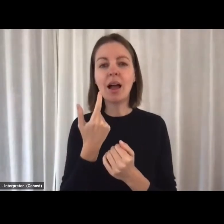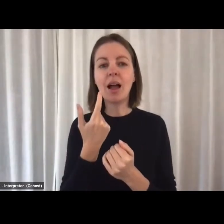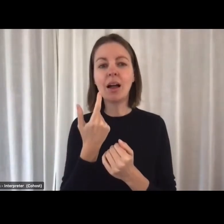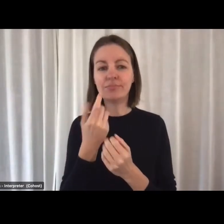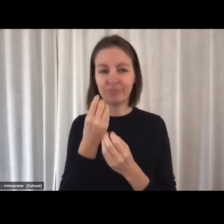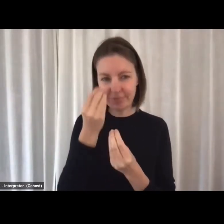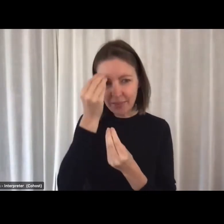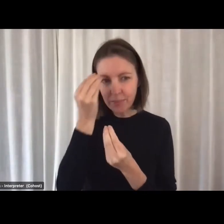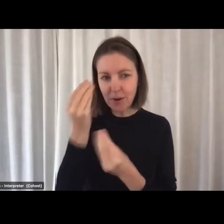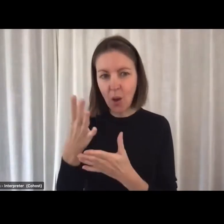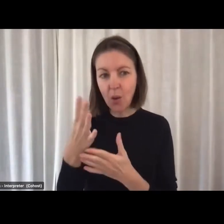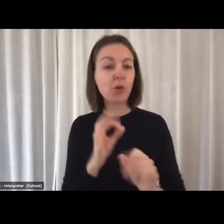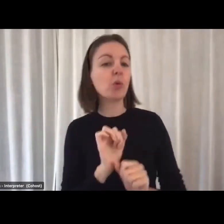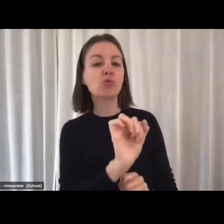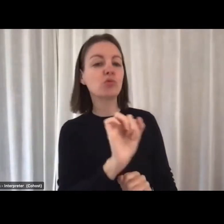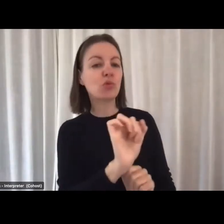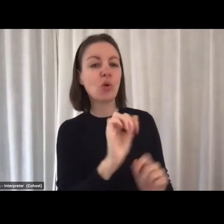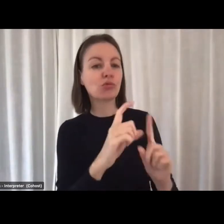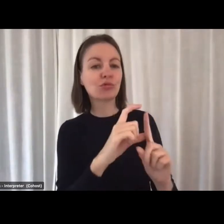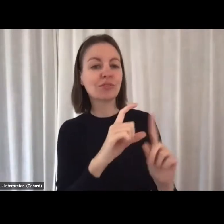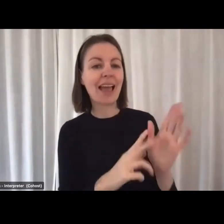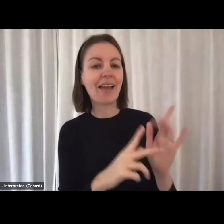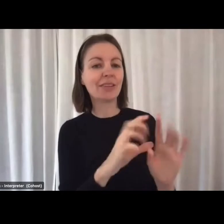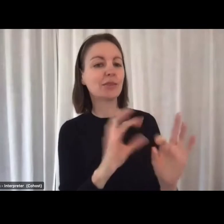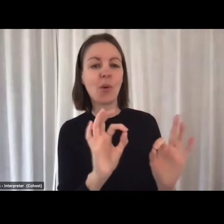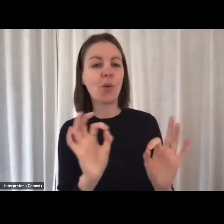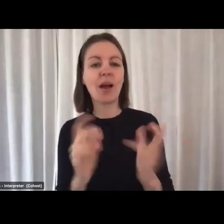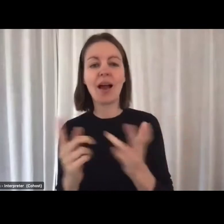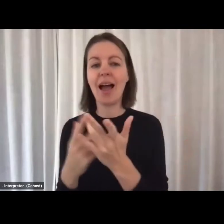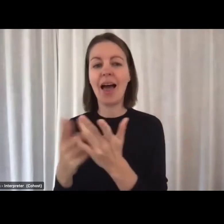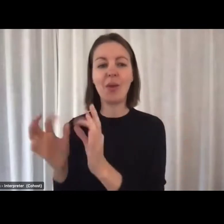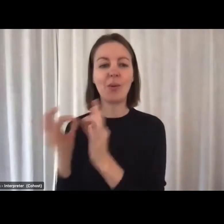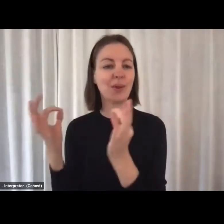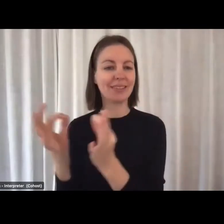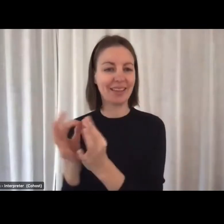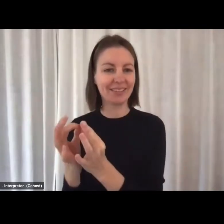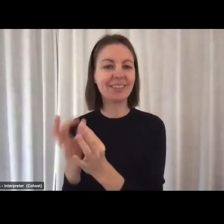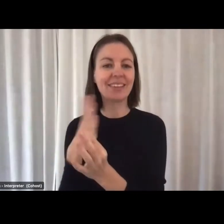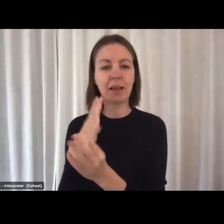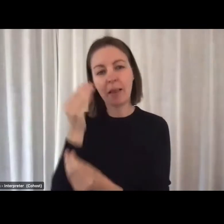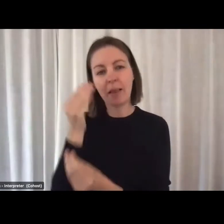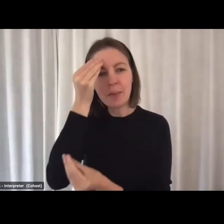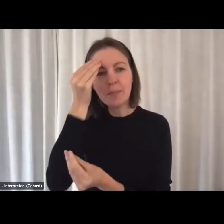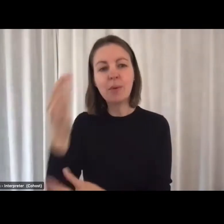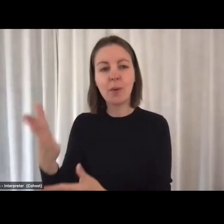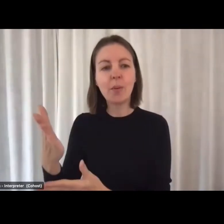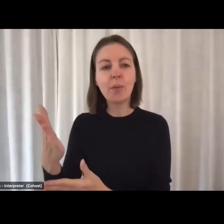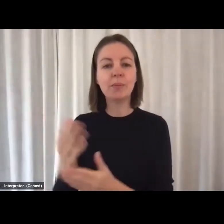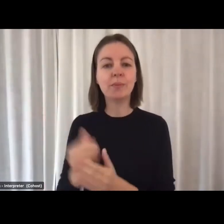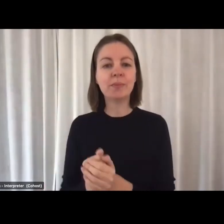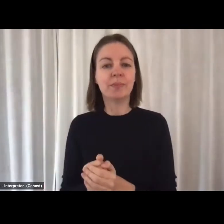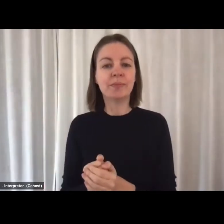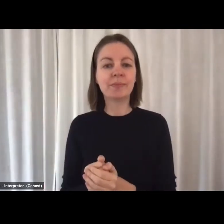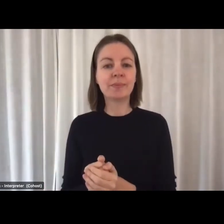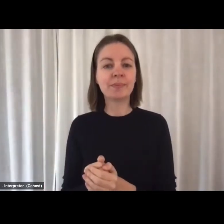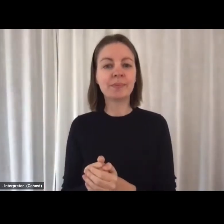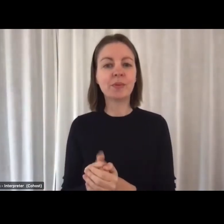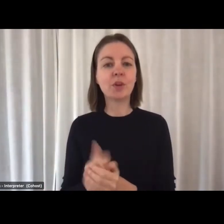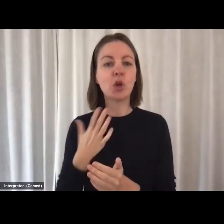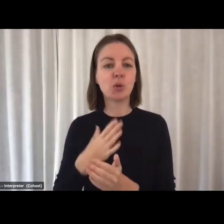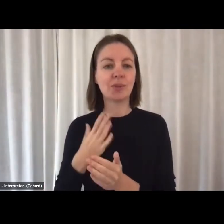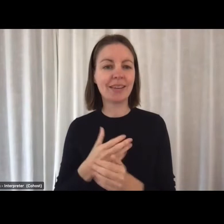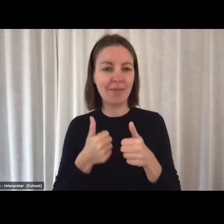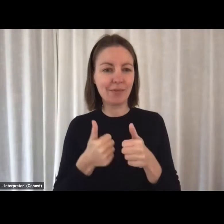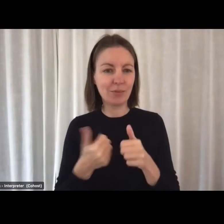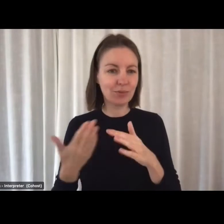organisation. It's not yours, David, just to make sure that you've got ready access to